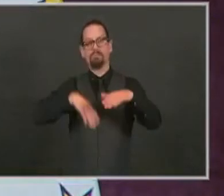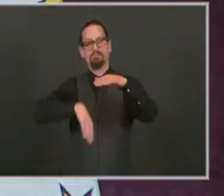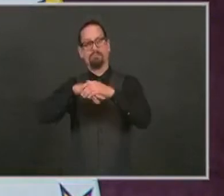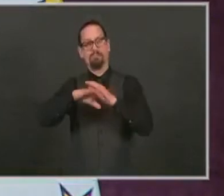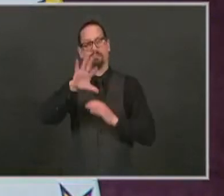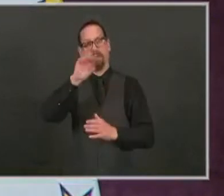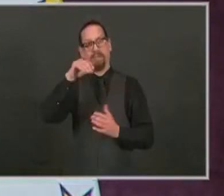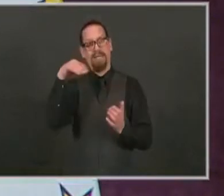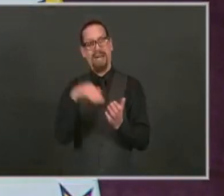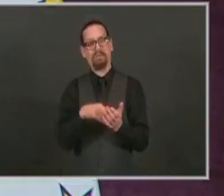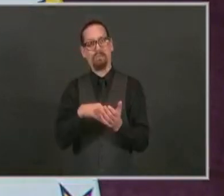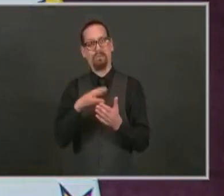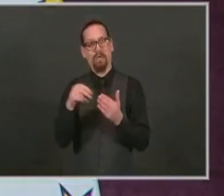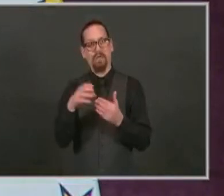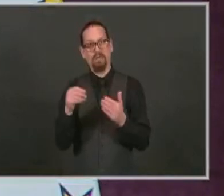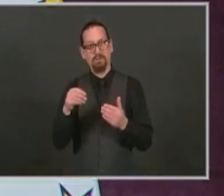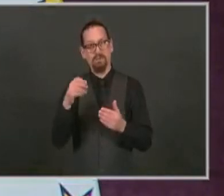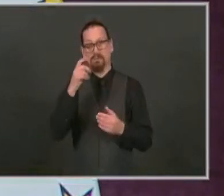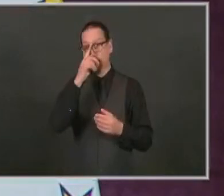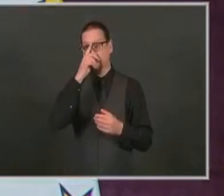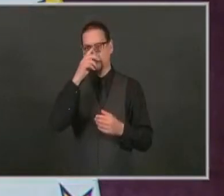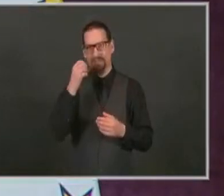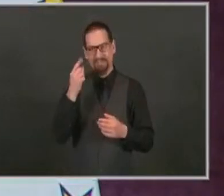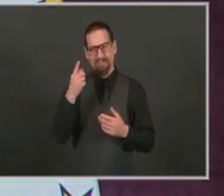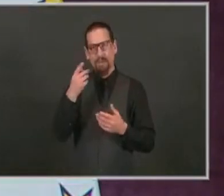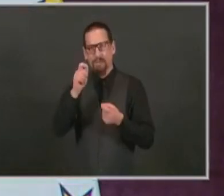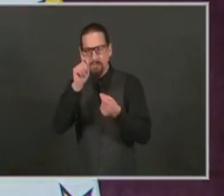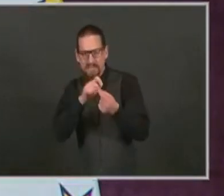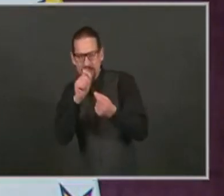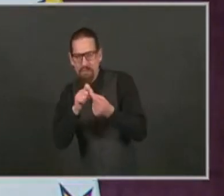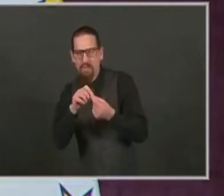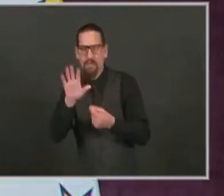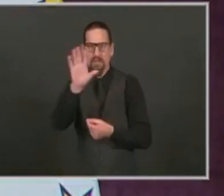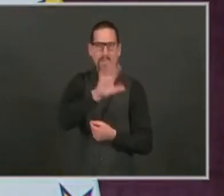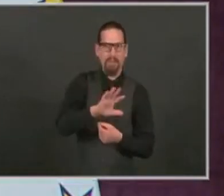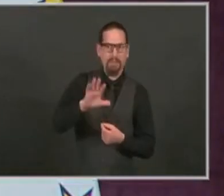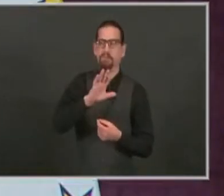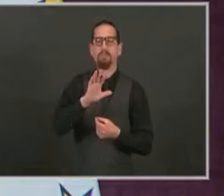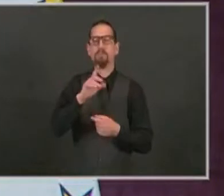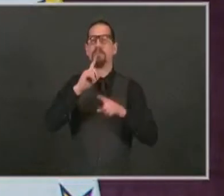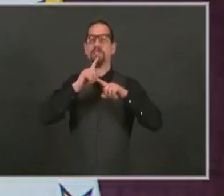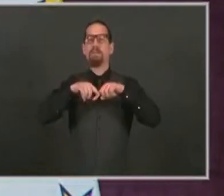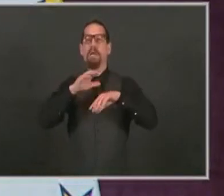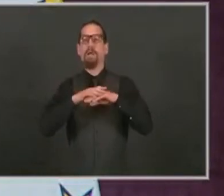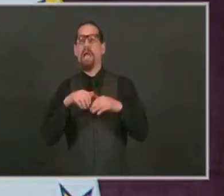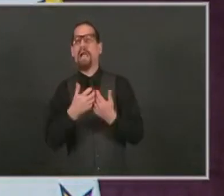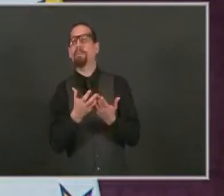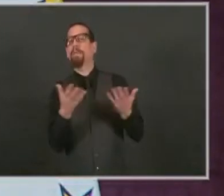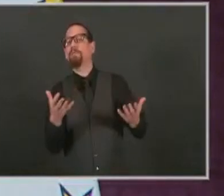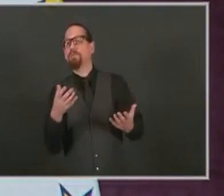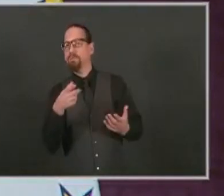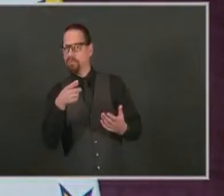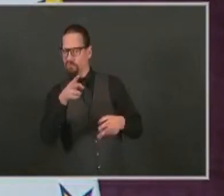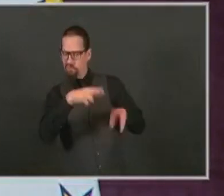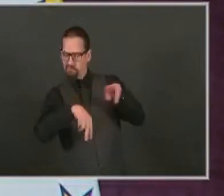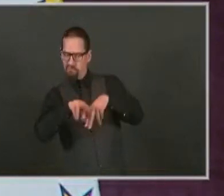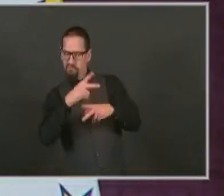The size of your check will be determined based upon how much revenue we think you're going to lose in those two weeks.